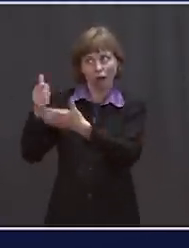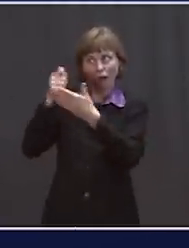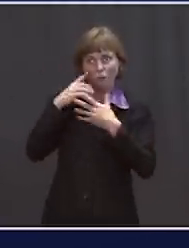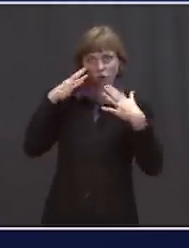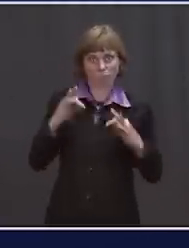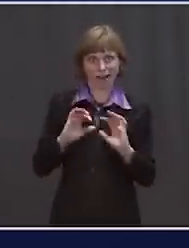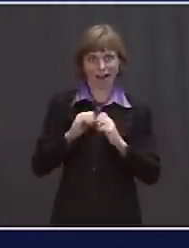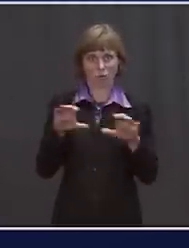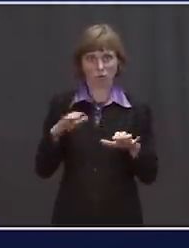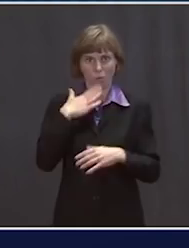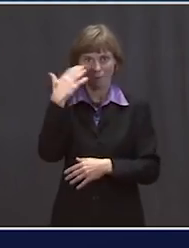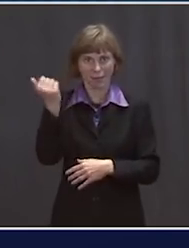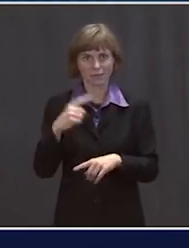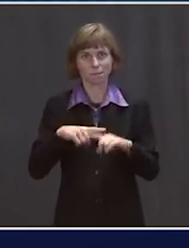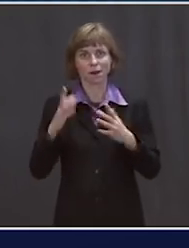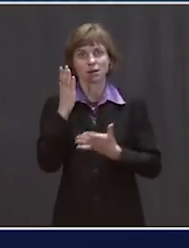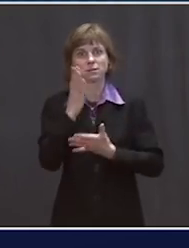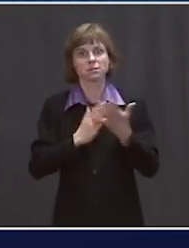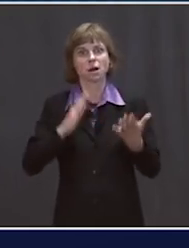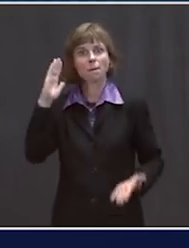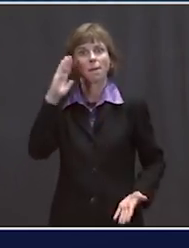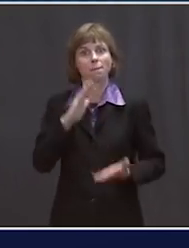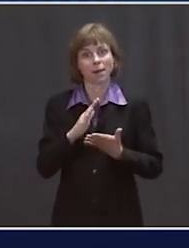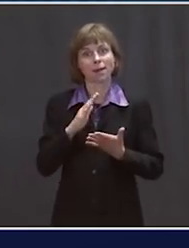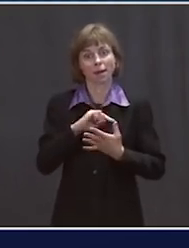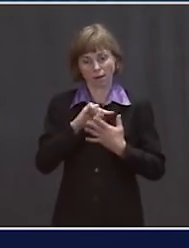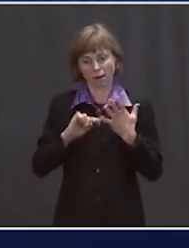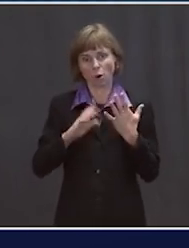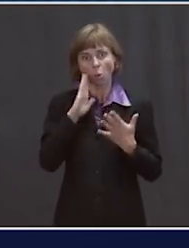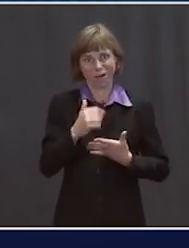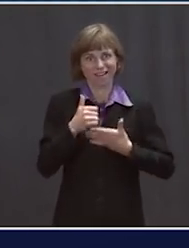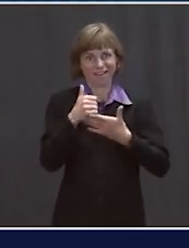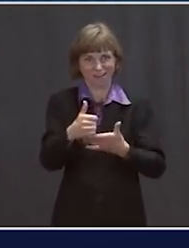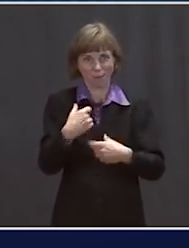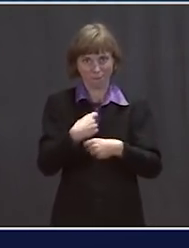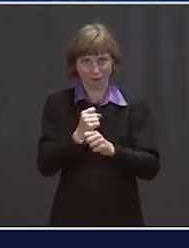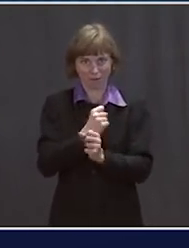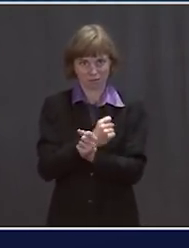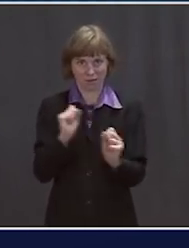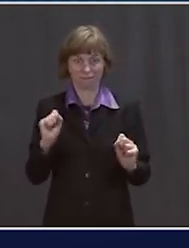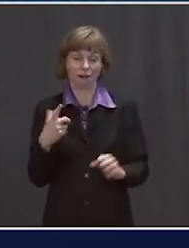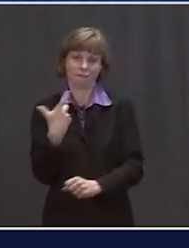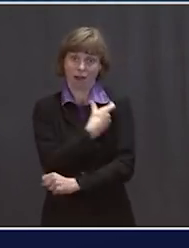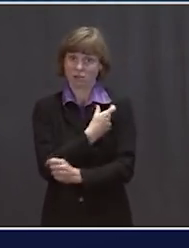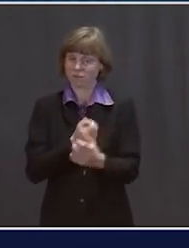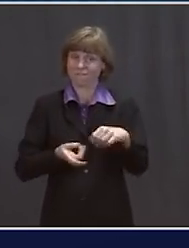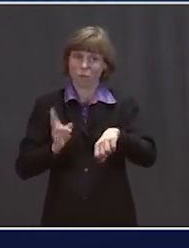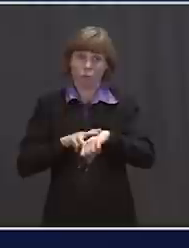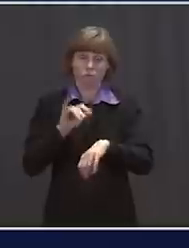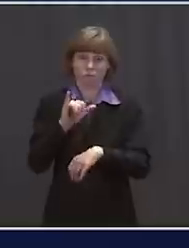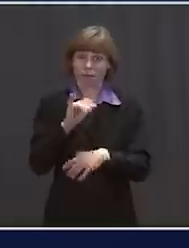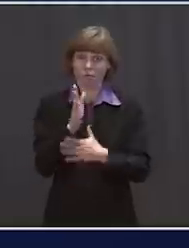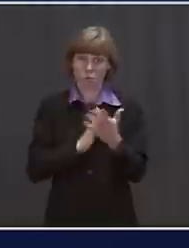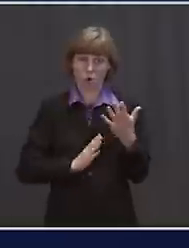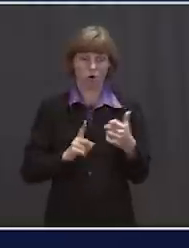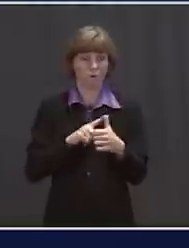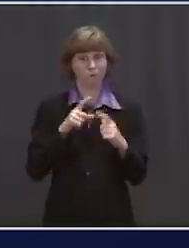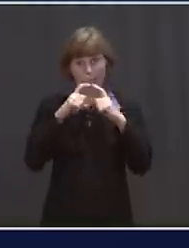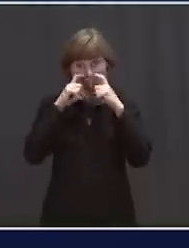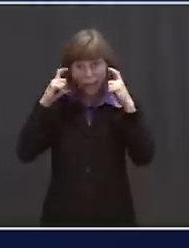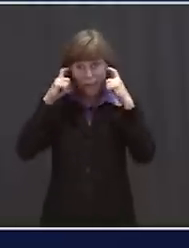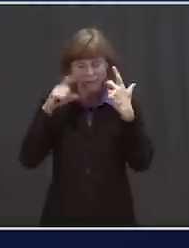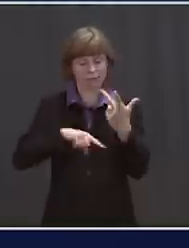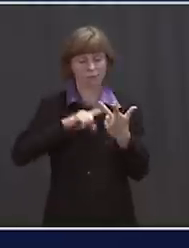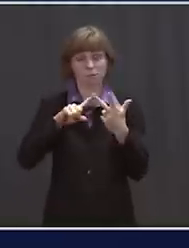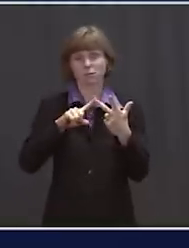factors that we've seen in data to date that will help make it safe. Of course, vaccines are part of that, but so is masking, so